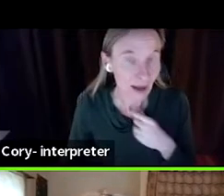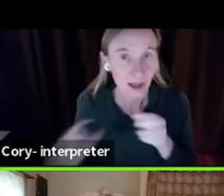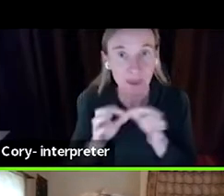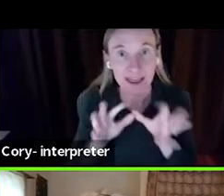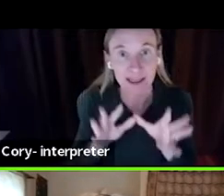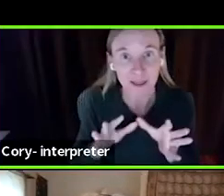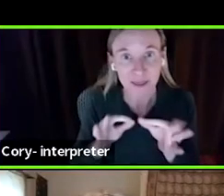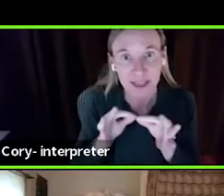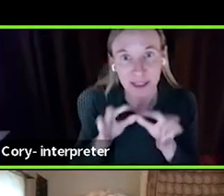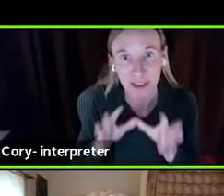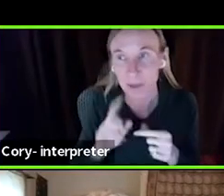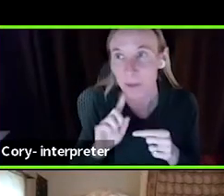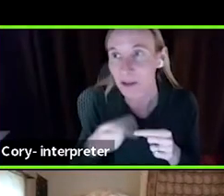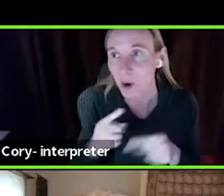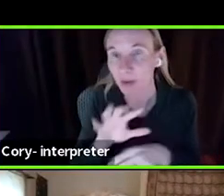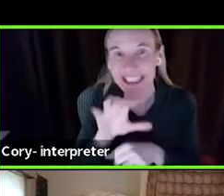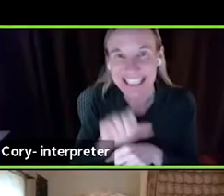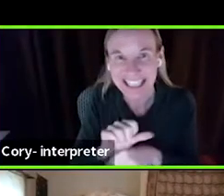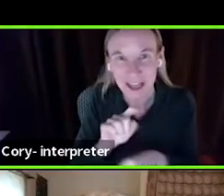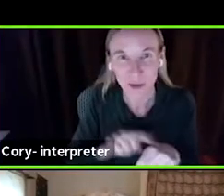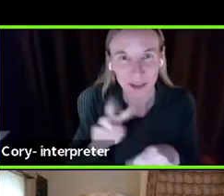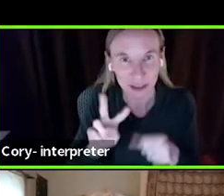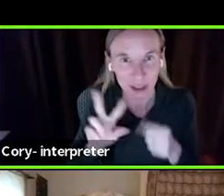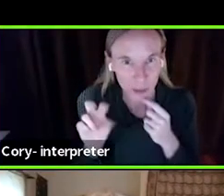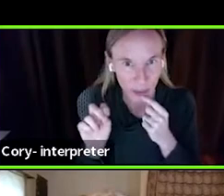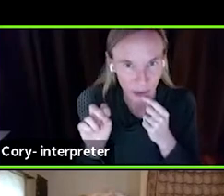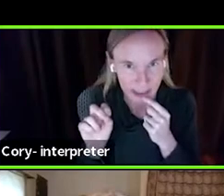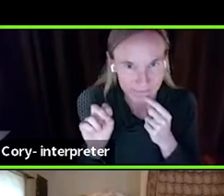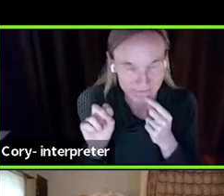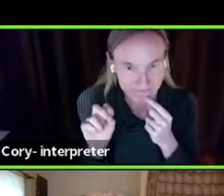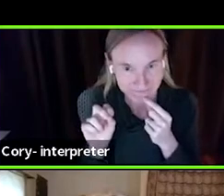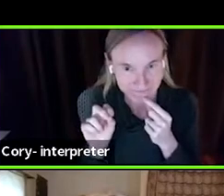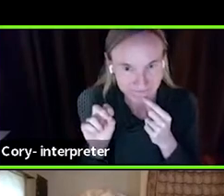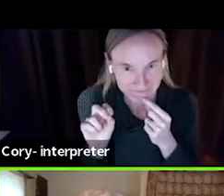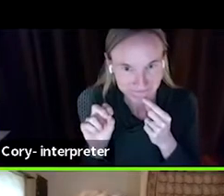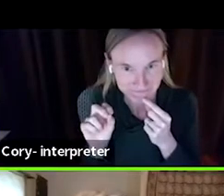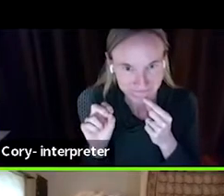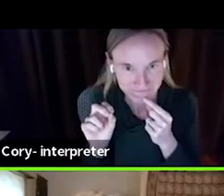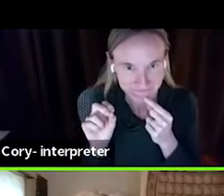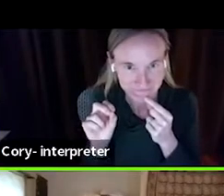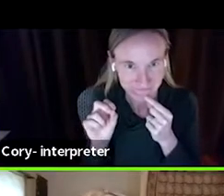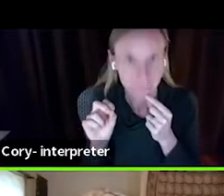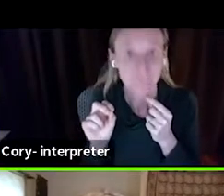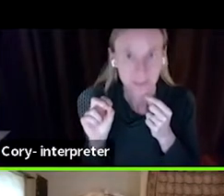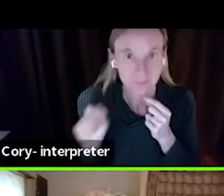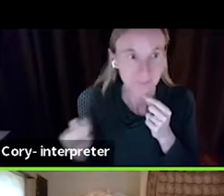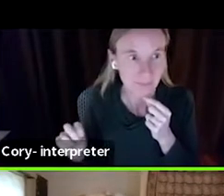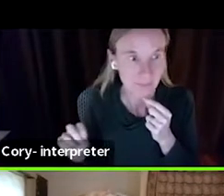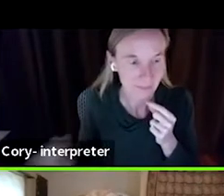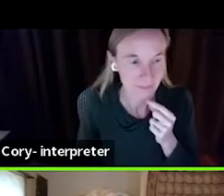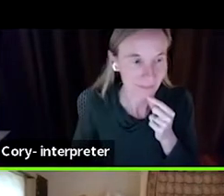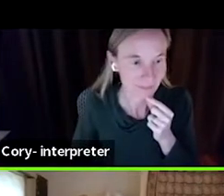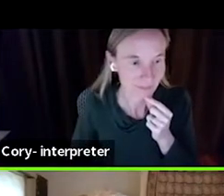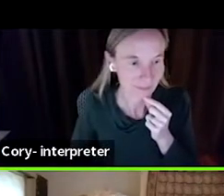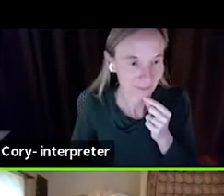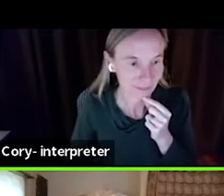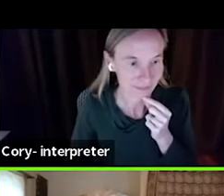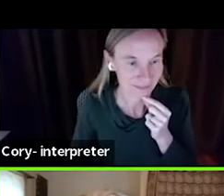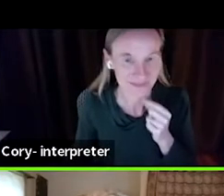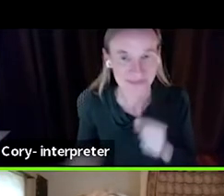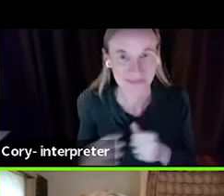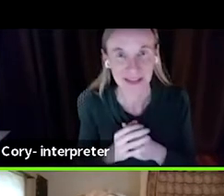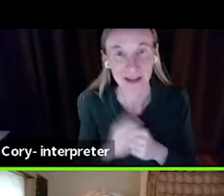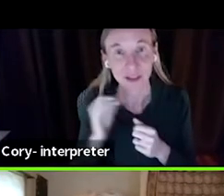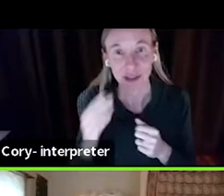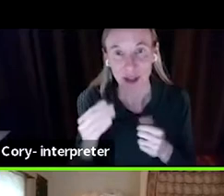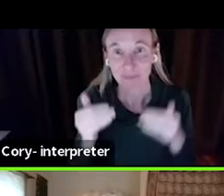Laura did you the interpreter is only scheduled till 2 30. Okay, so I think that what we'll do then I think we'll start